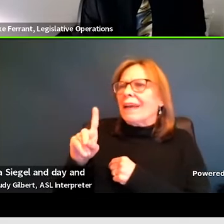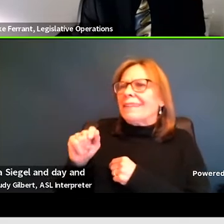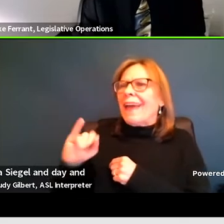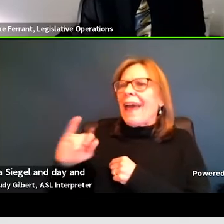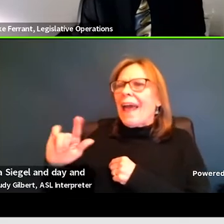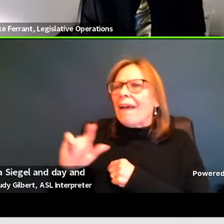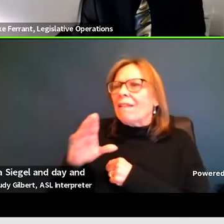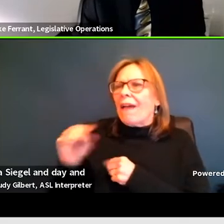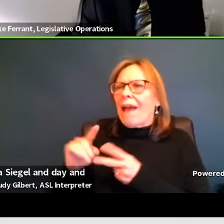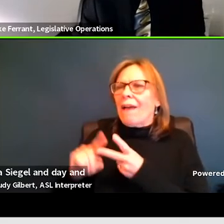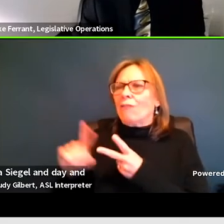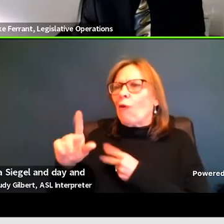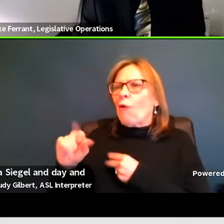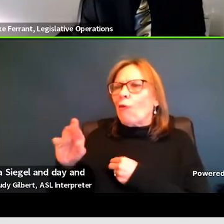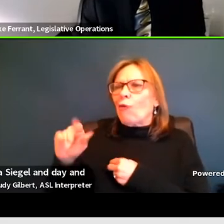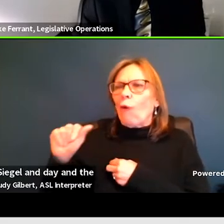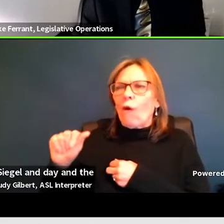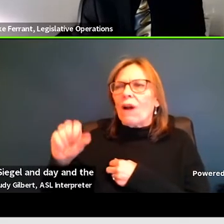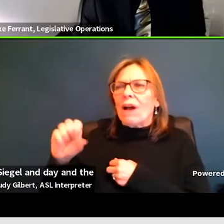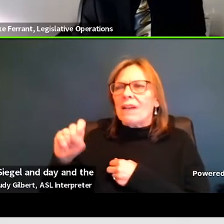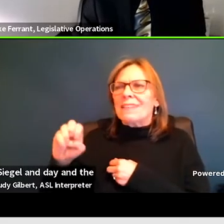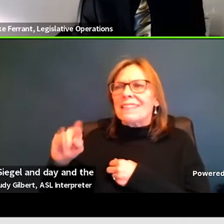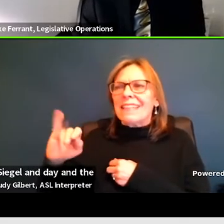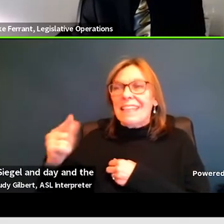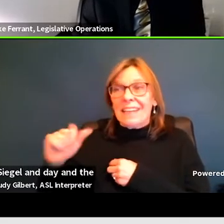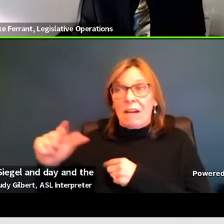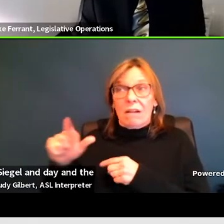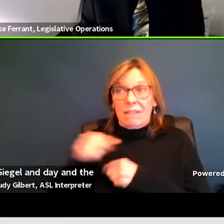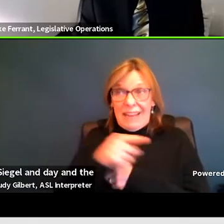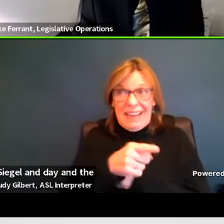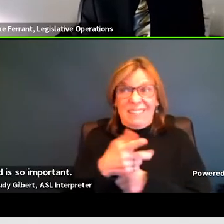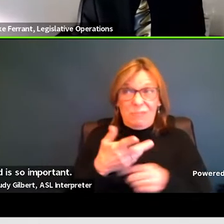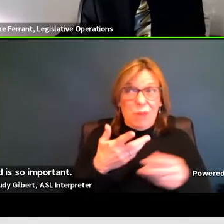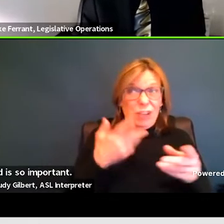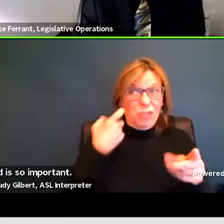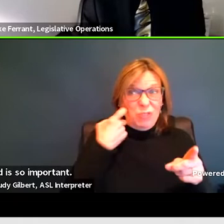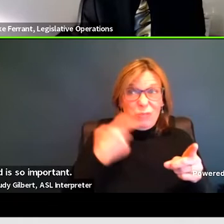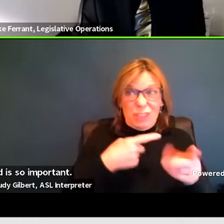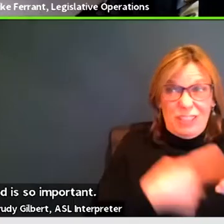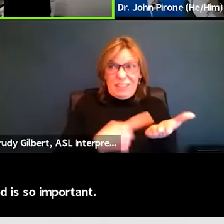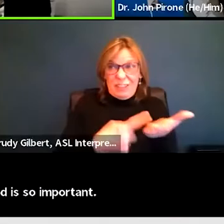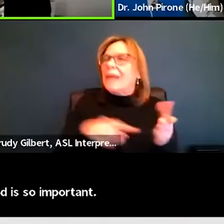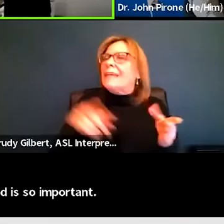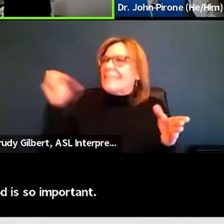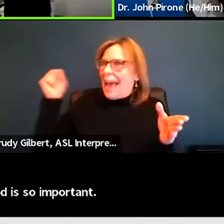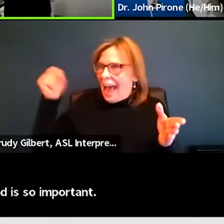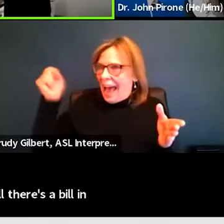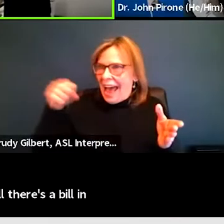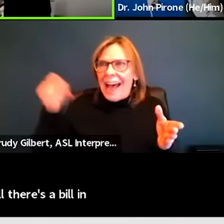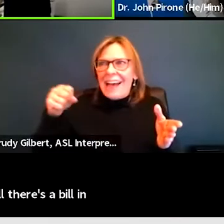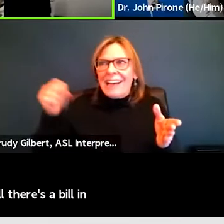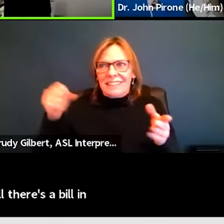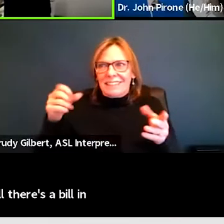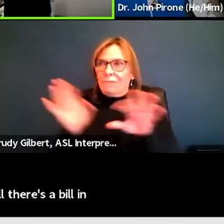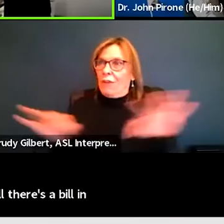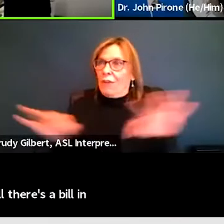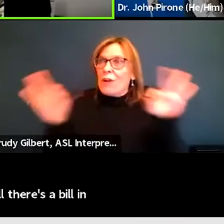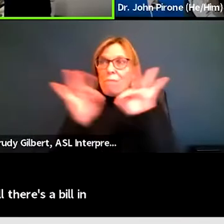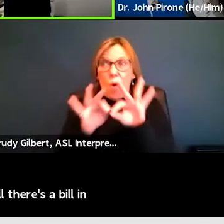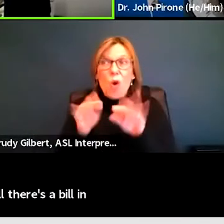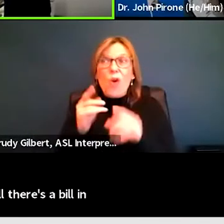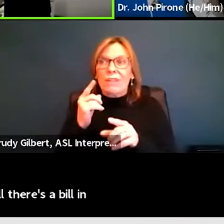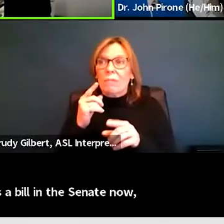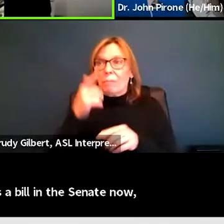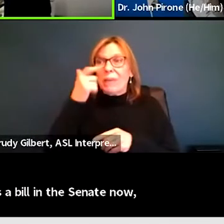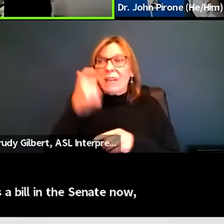council you referenced is so important because we had a bill, there's a bill in the Senate now and Senate